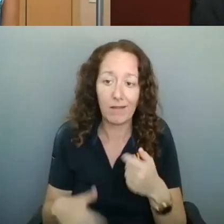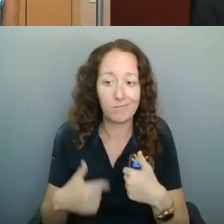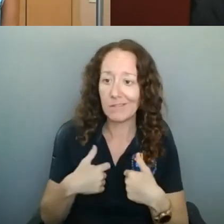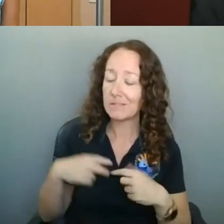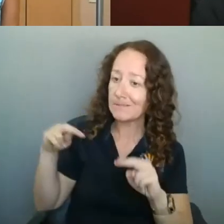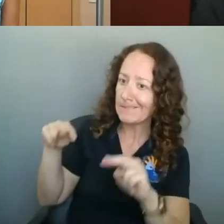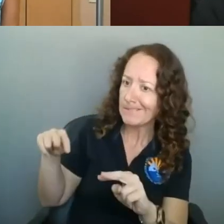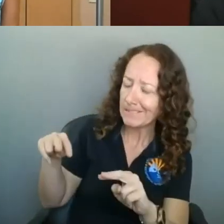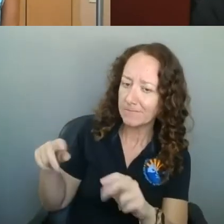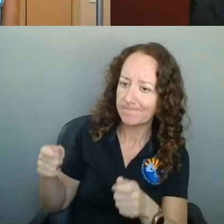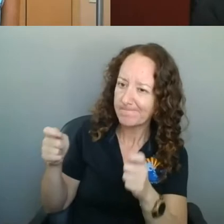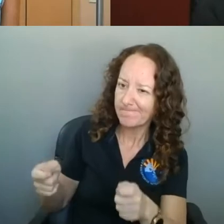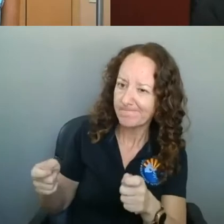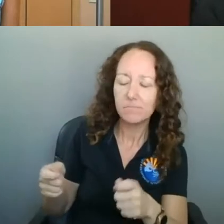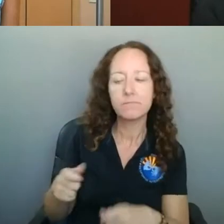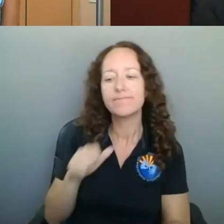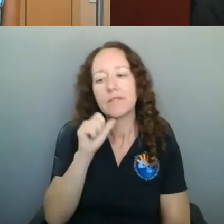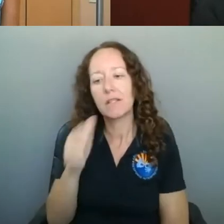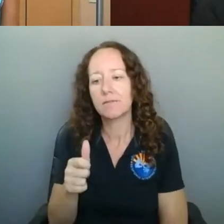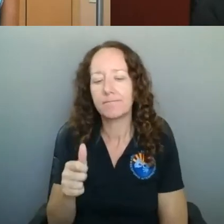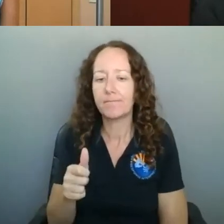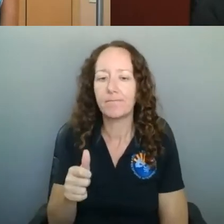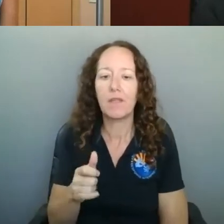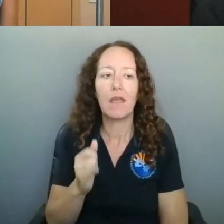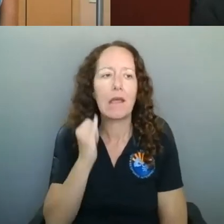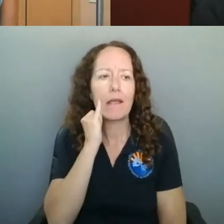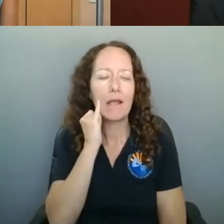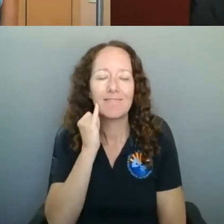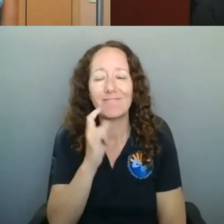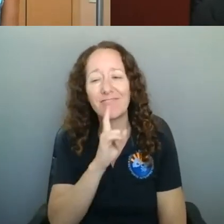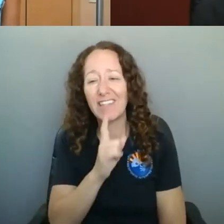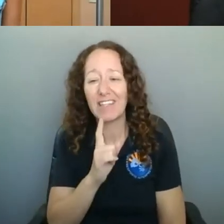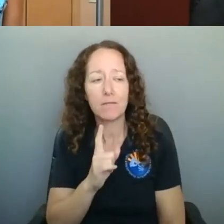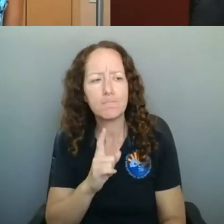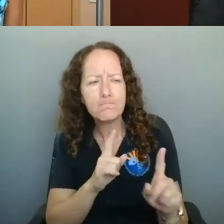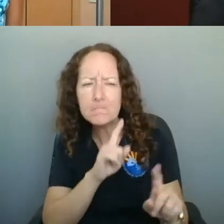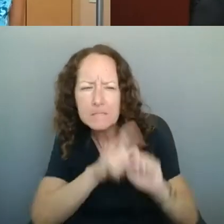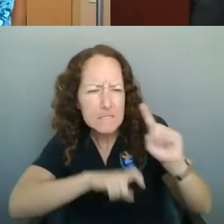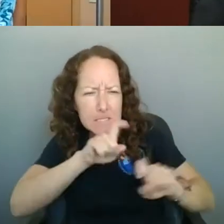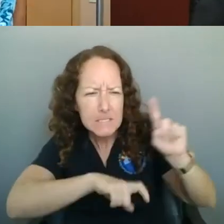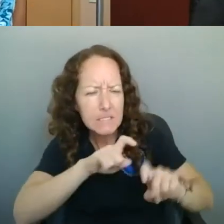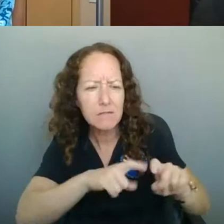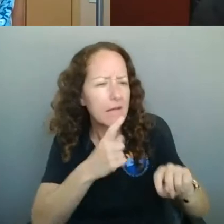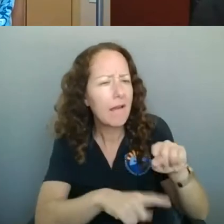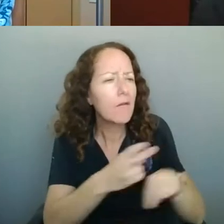too deep into the weeds with questioning why someone can't wear a mask at this point.